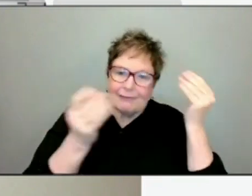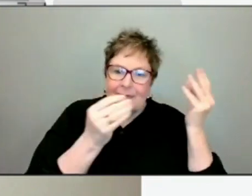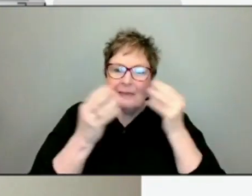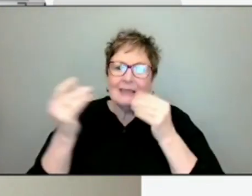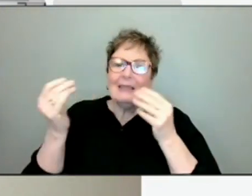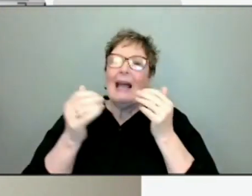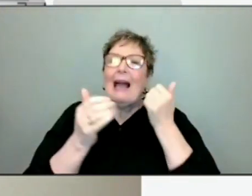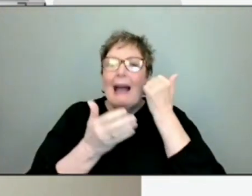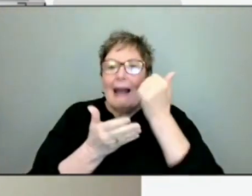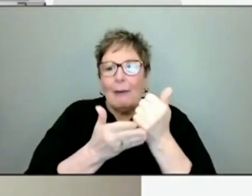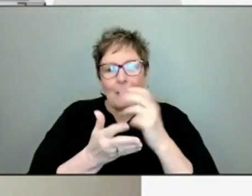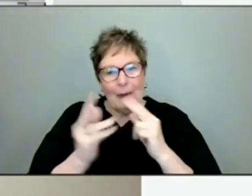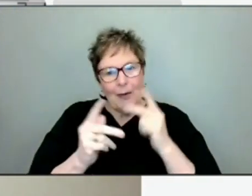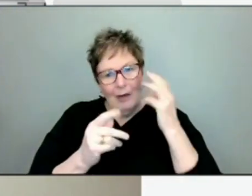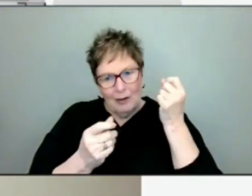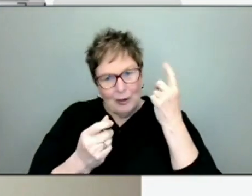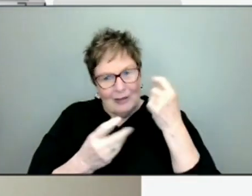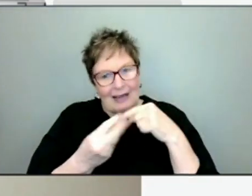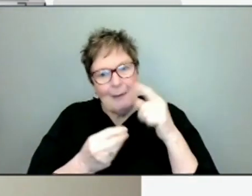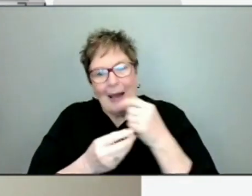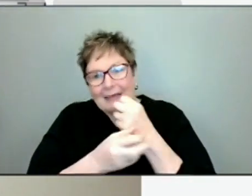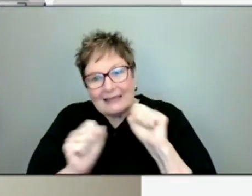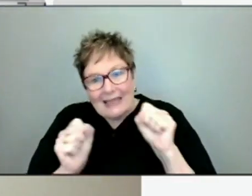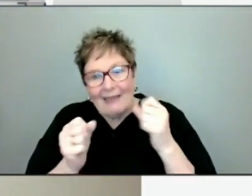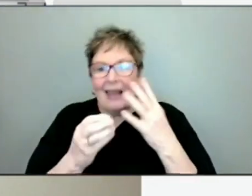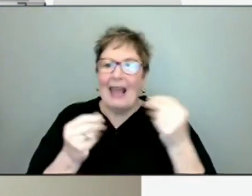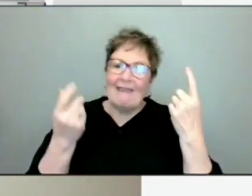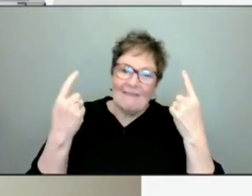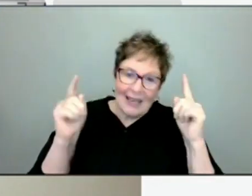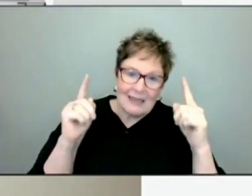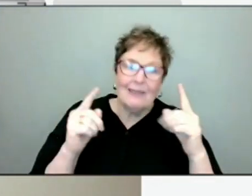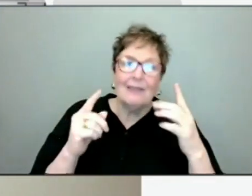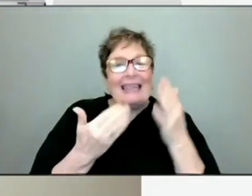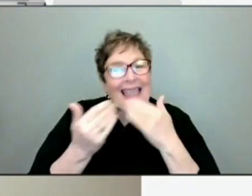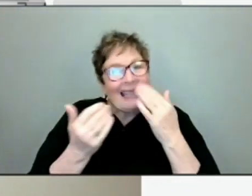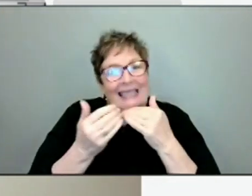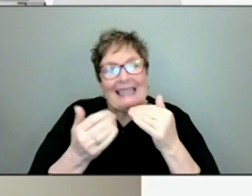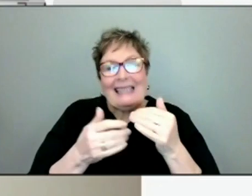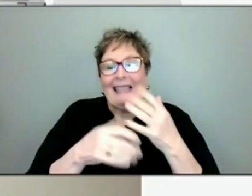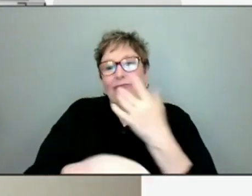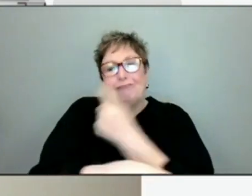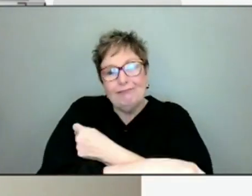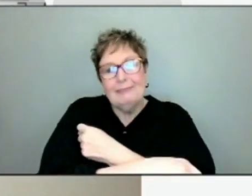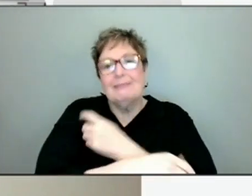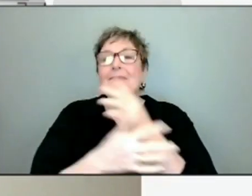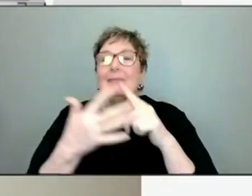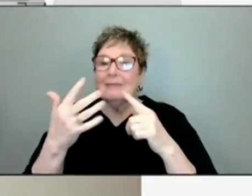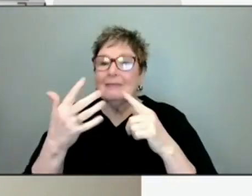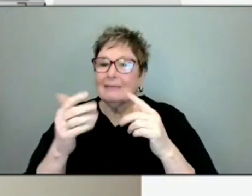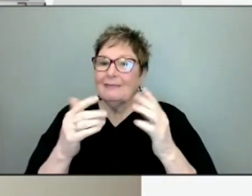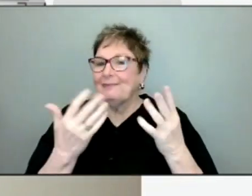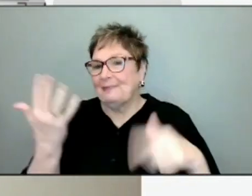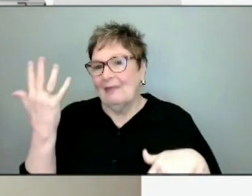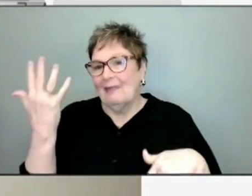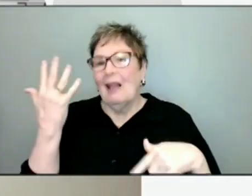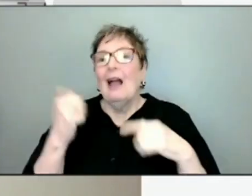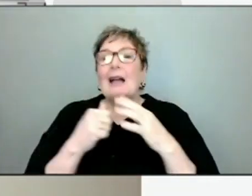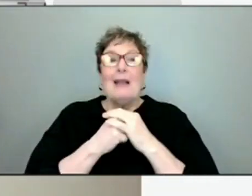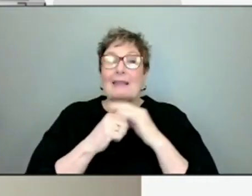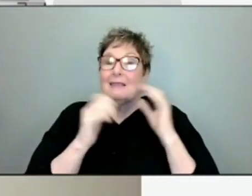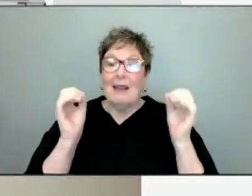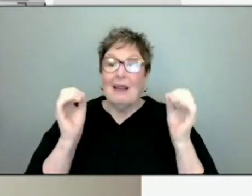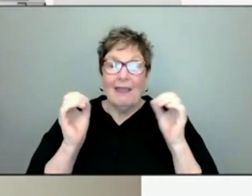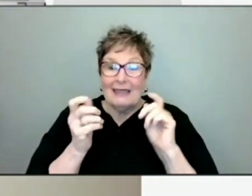safety, effectiveness, and making it as easily available for people as possible. So nothing is different in